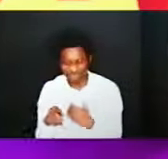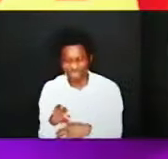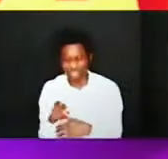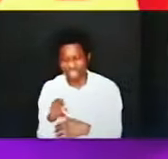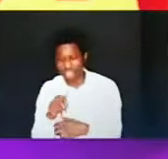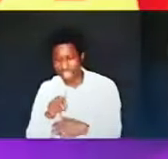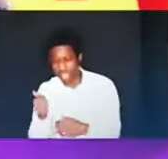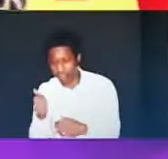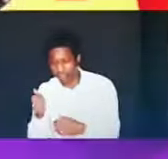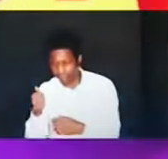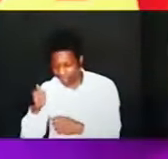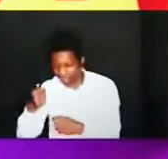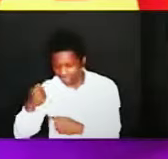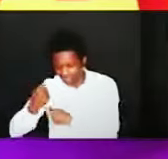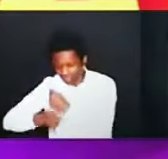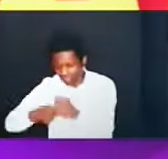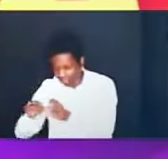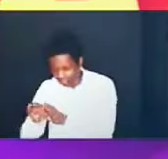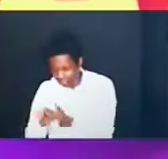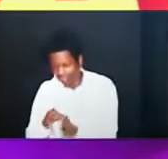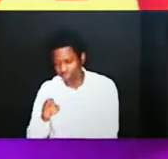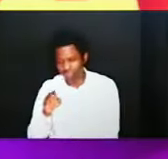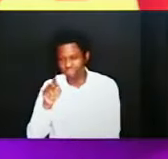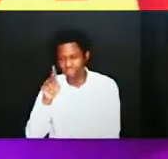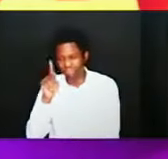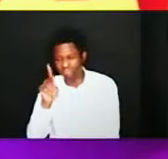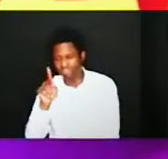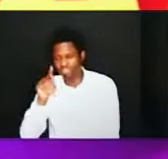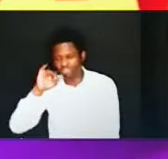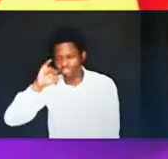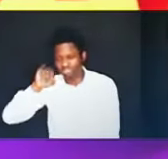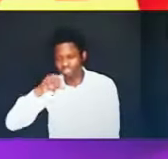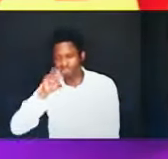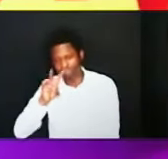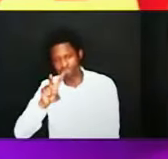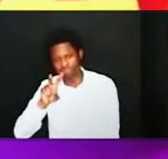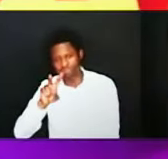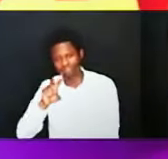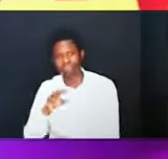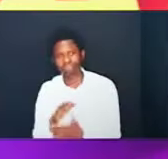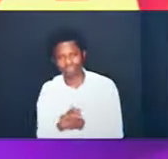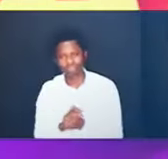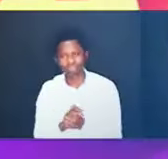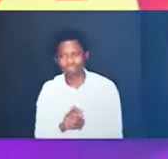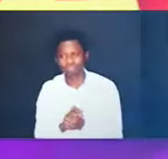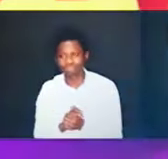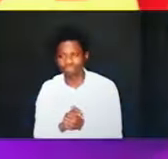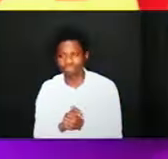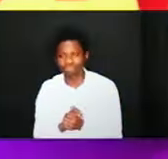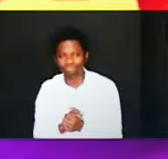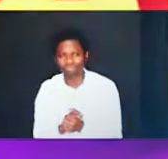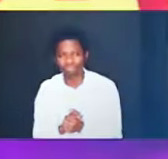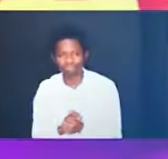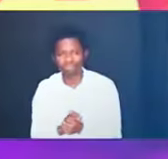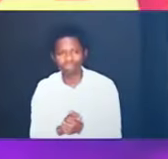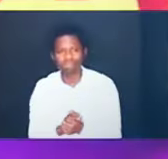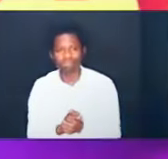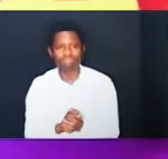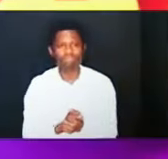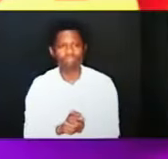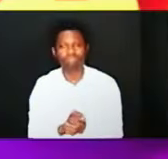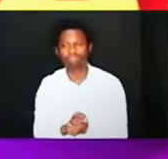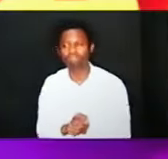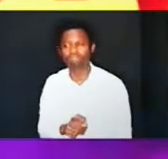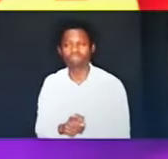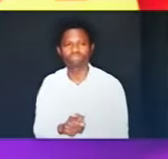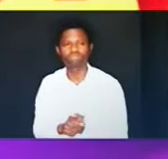NLT or ESV so which one is this the old man no verse